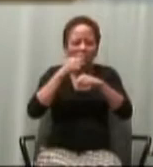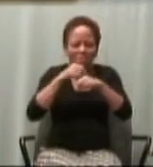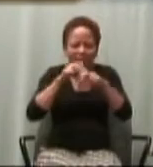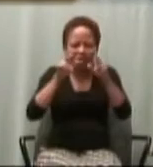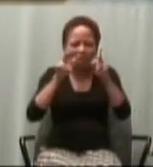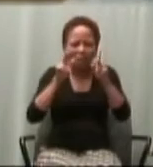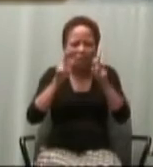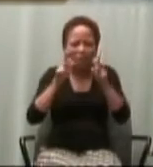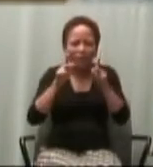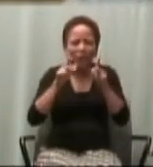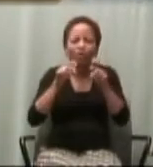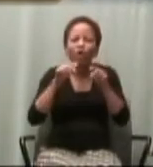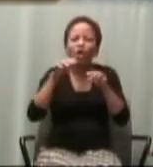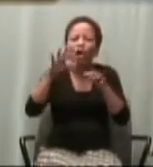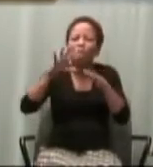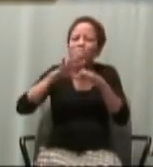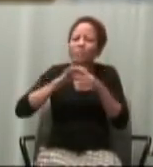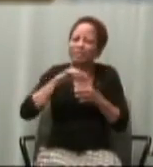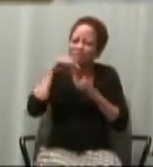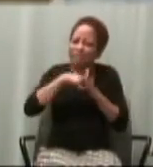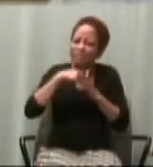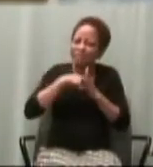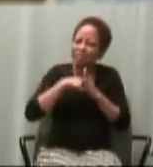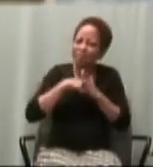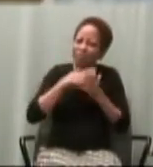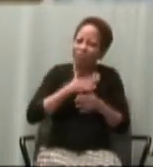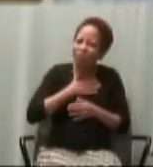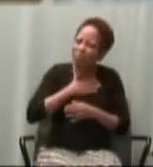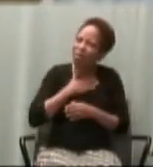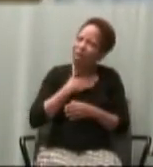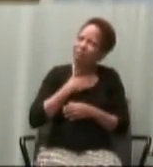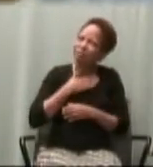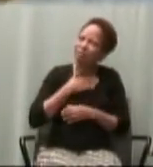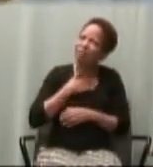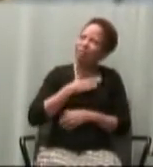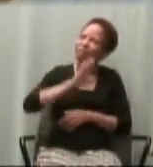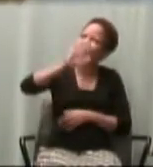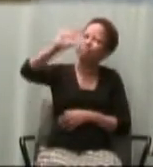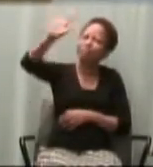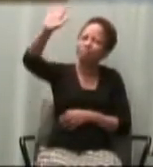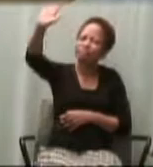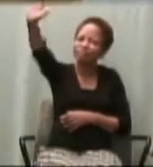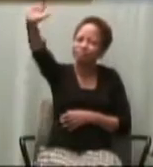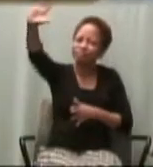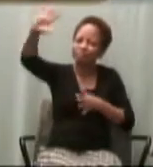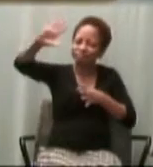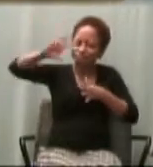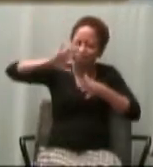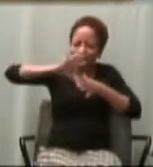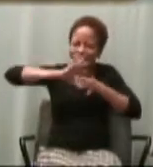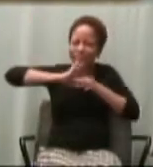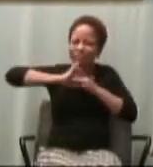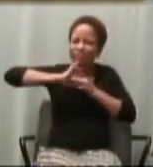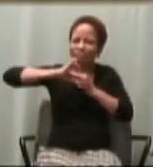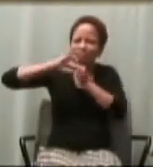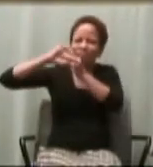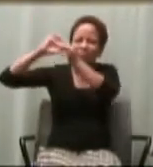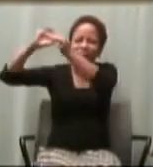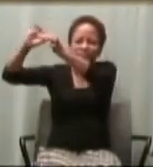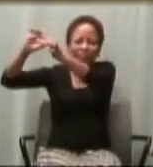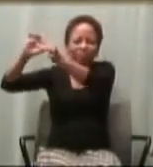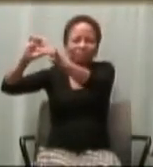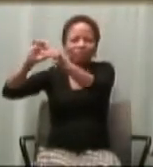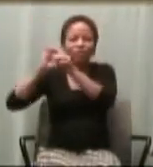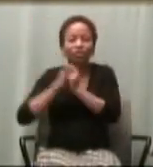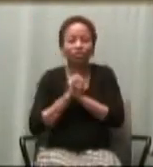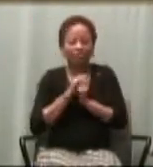response and relationship with God the Father. Don't let our lives simply be persons who